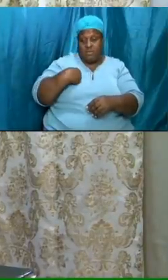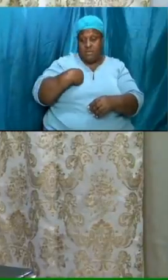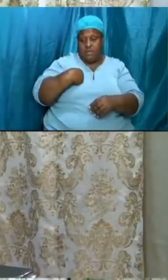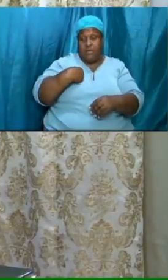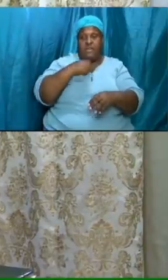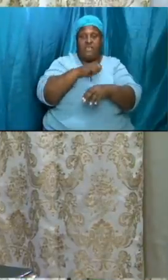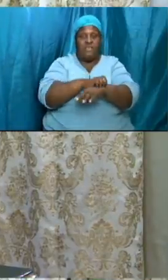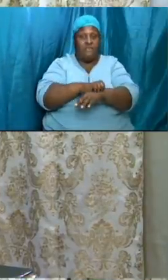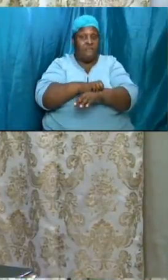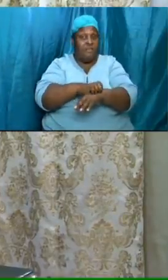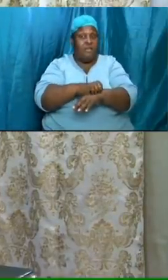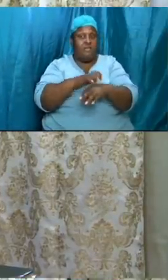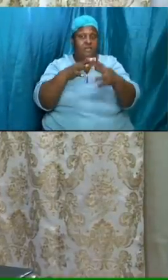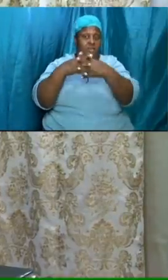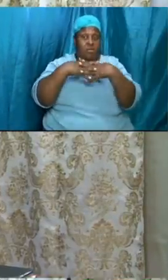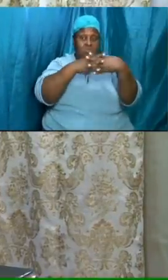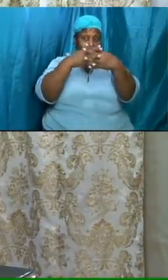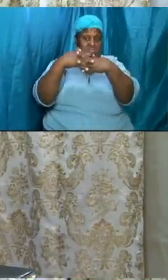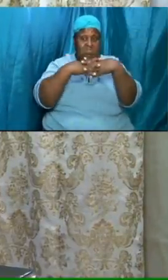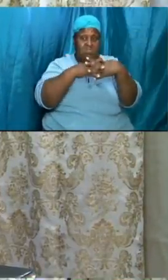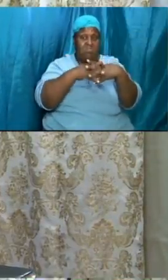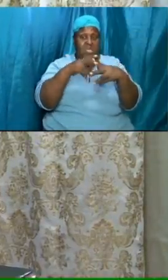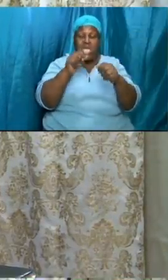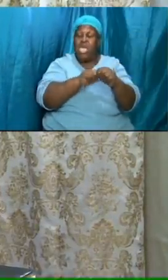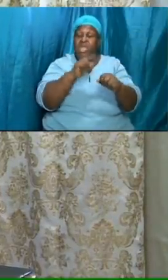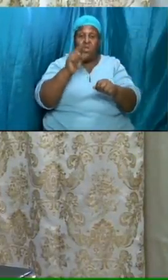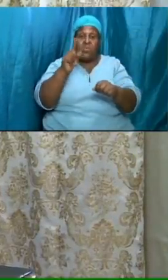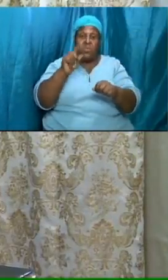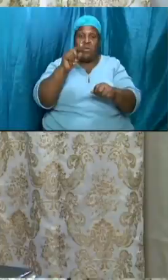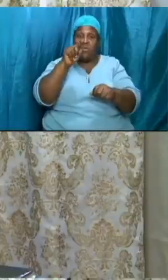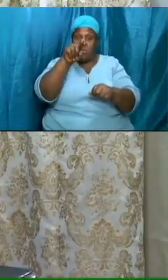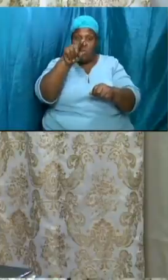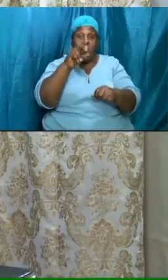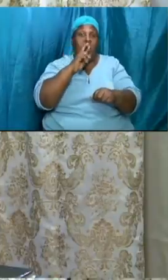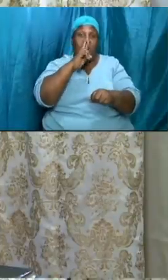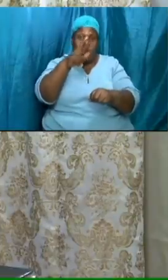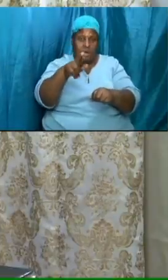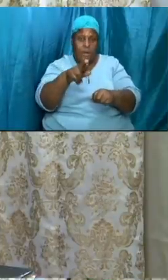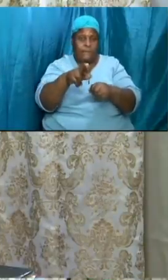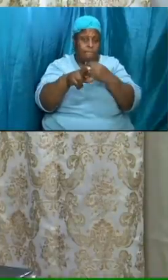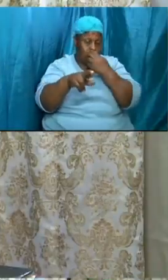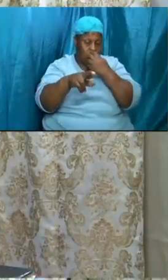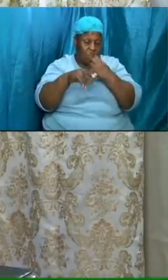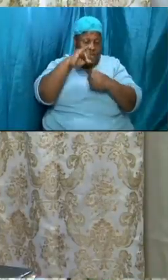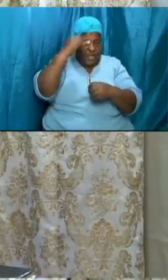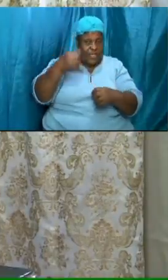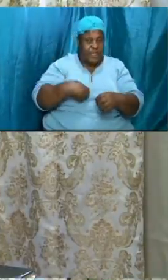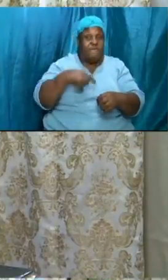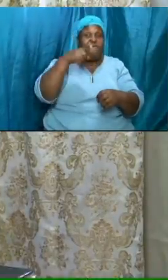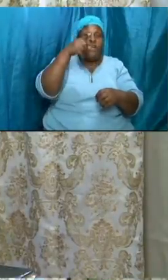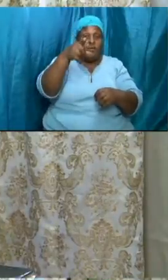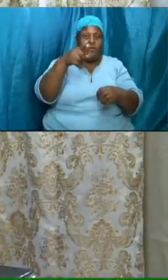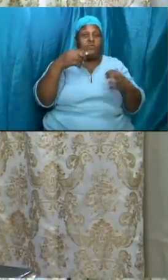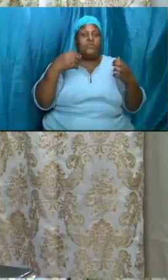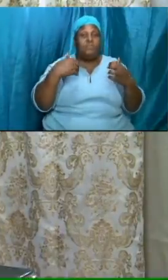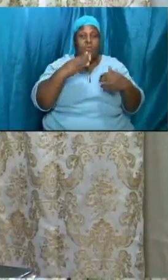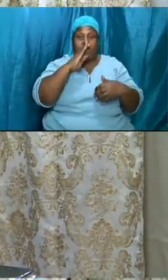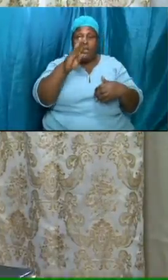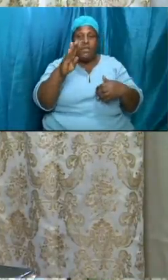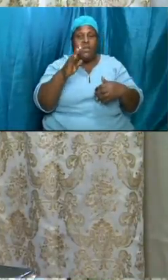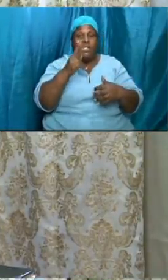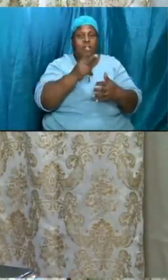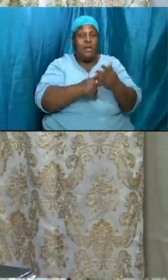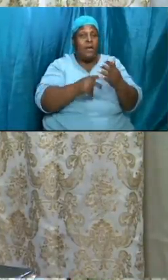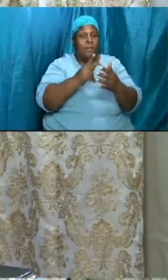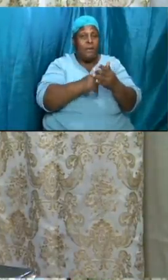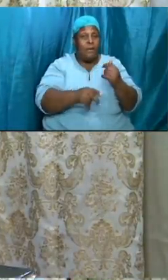communion supper lord supper i'm going to invite you to be a part we are going to have a grand time a few of us will be at church in